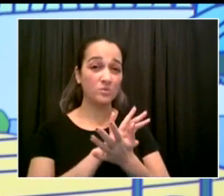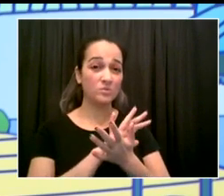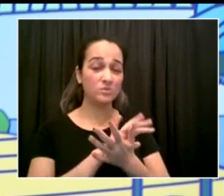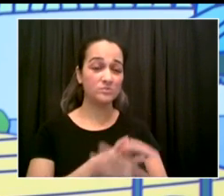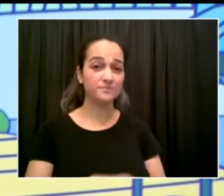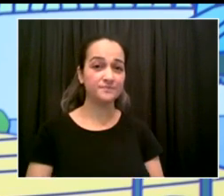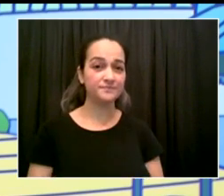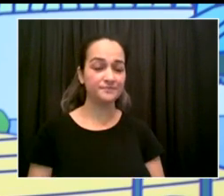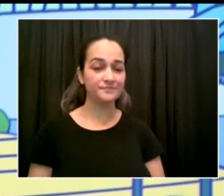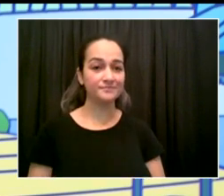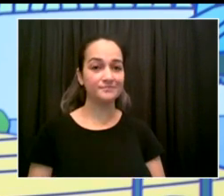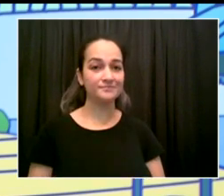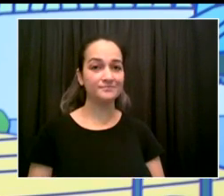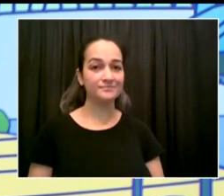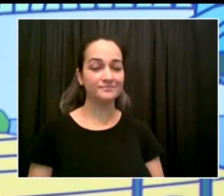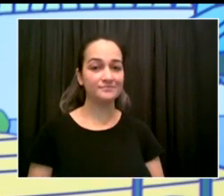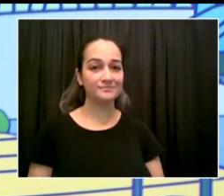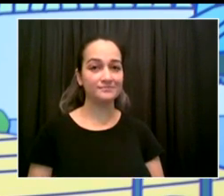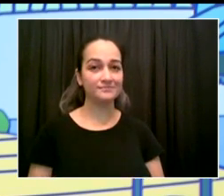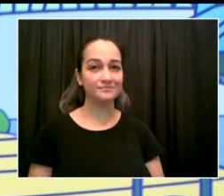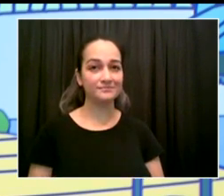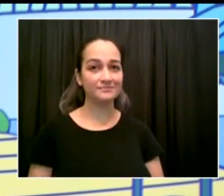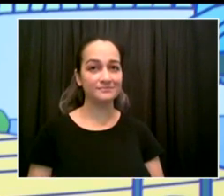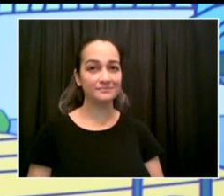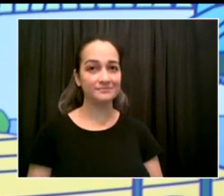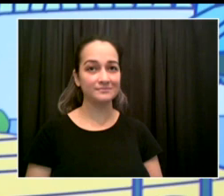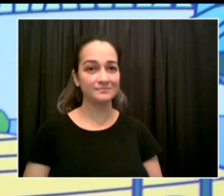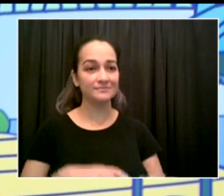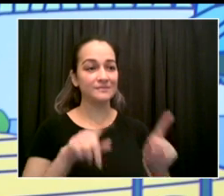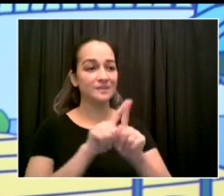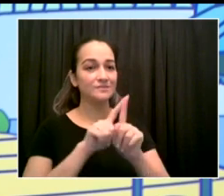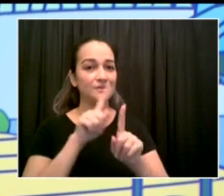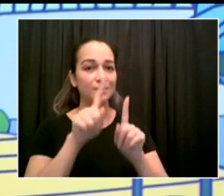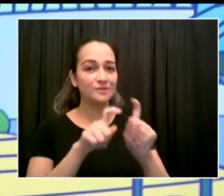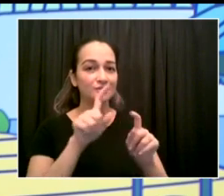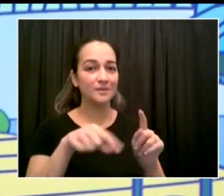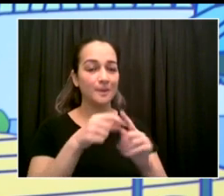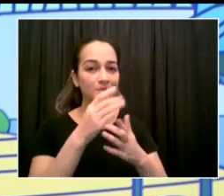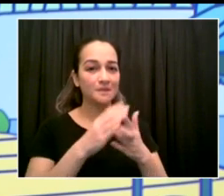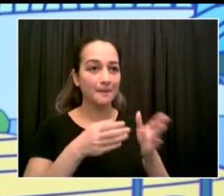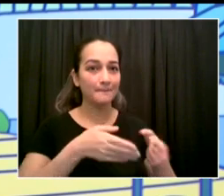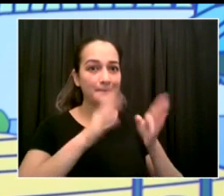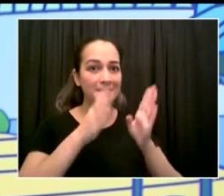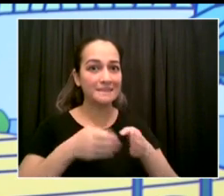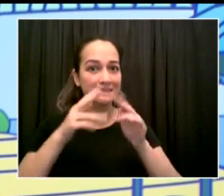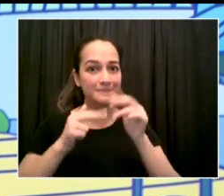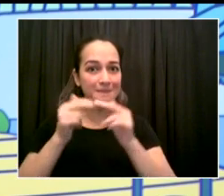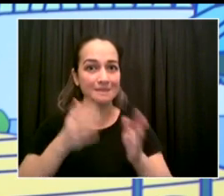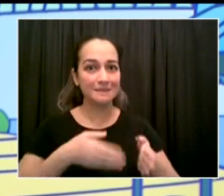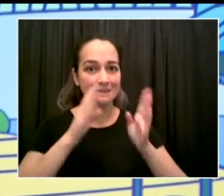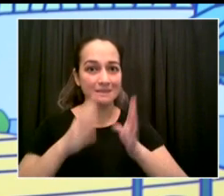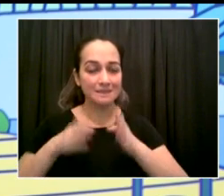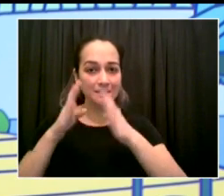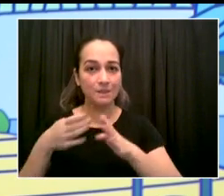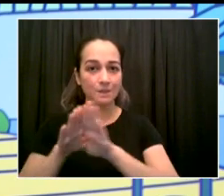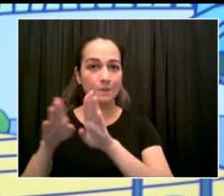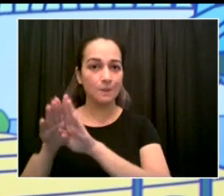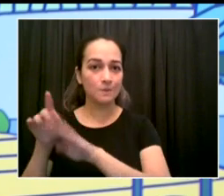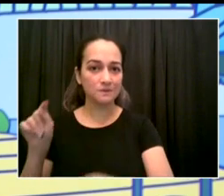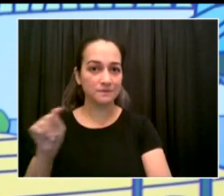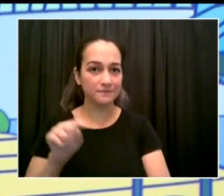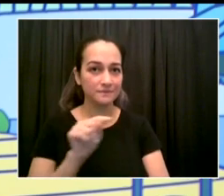by the Department of Health. Is there any kind of metric that the city can share how that determination will be made?